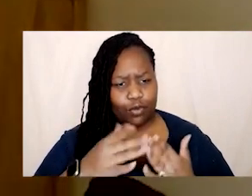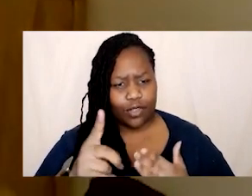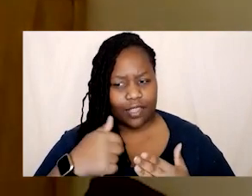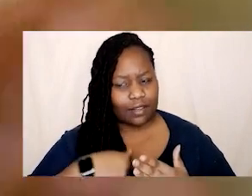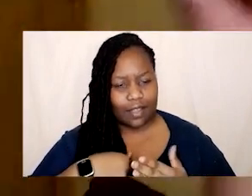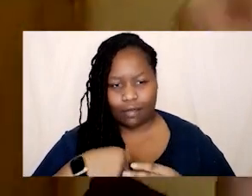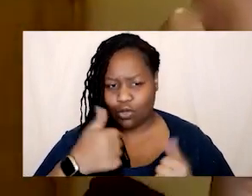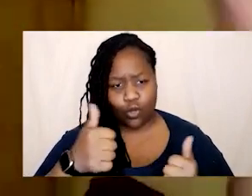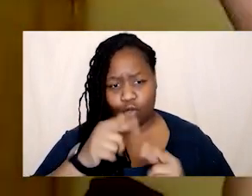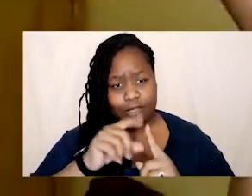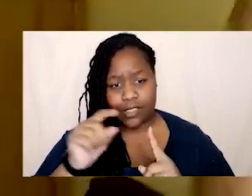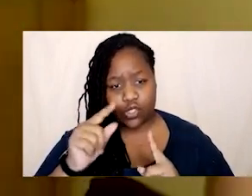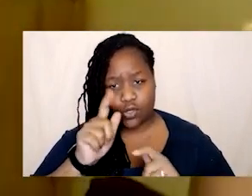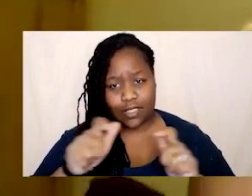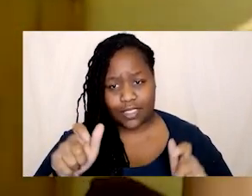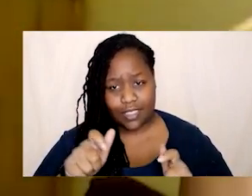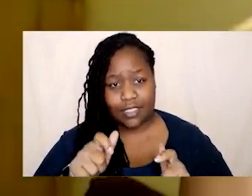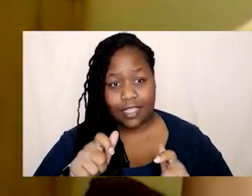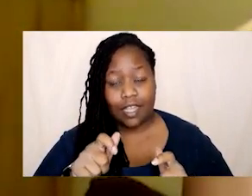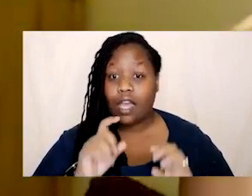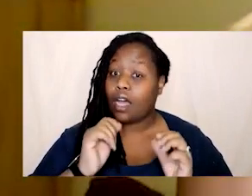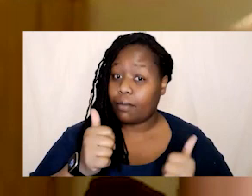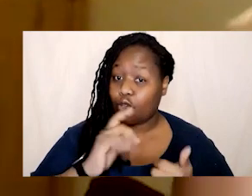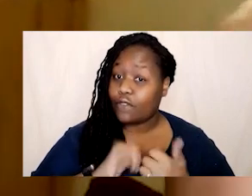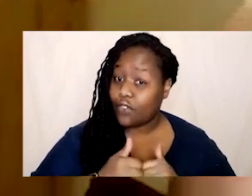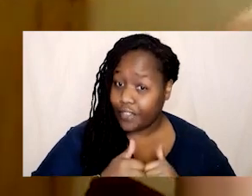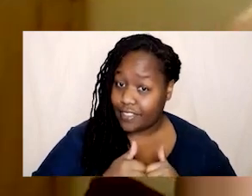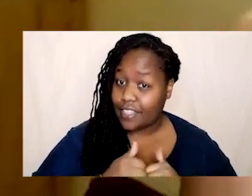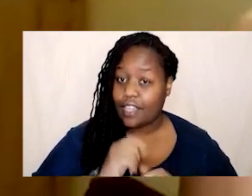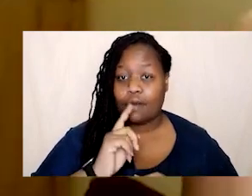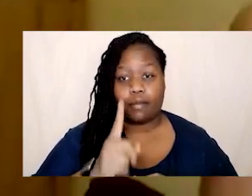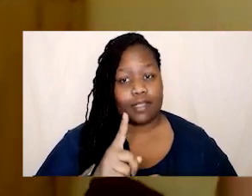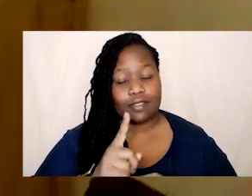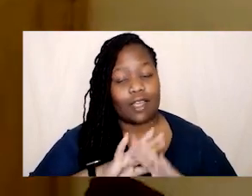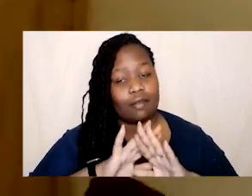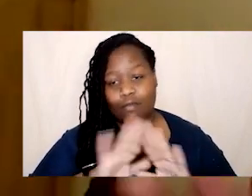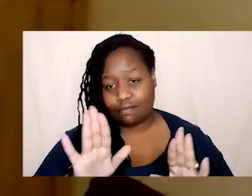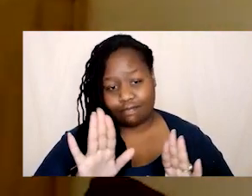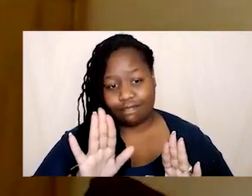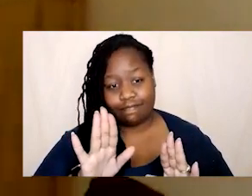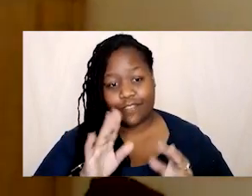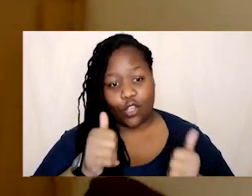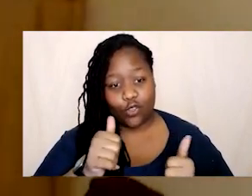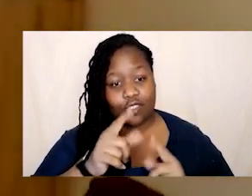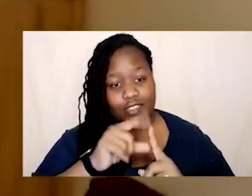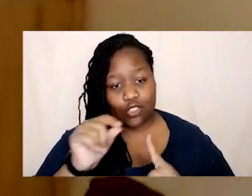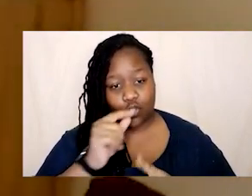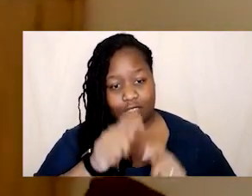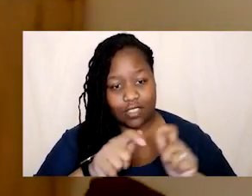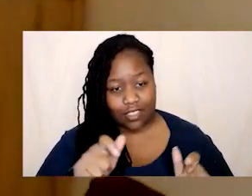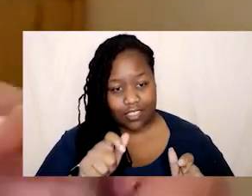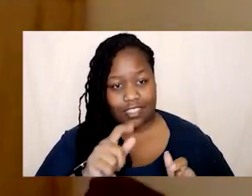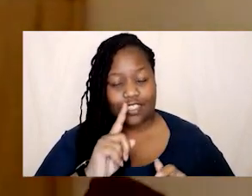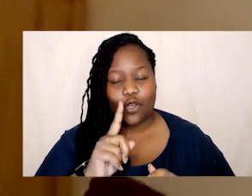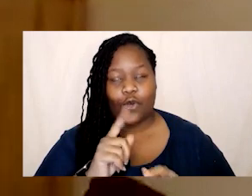right true i'm a good friend but i'm not a good digital citizen so something that i did i had